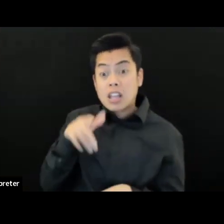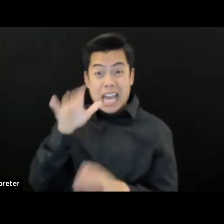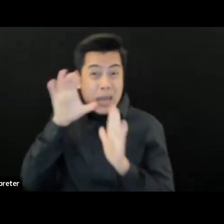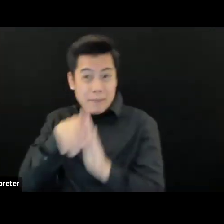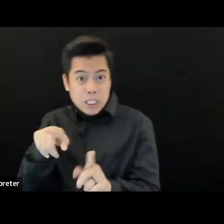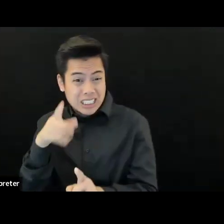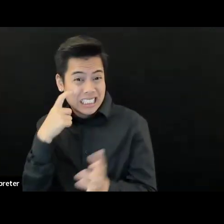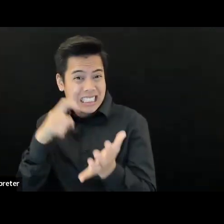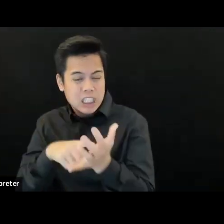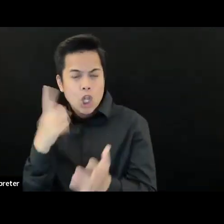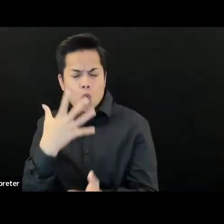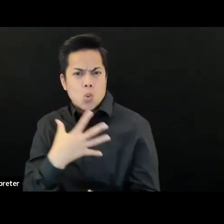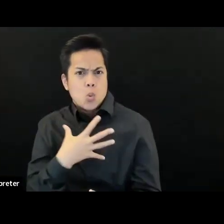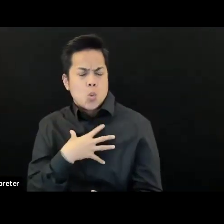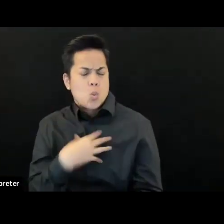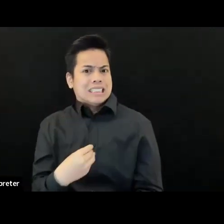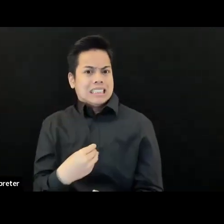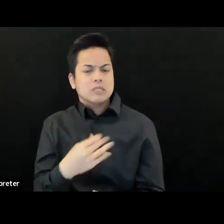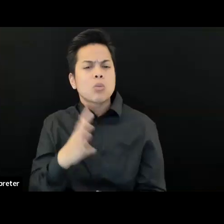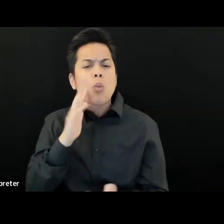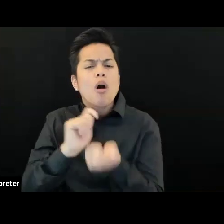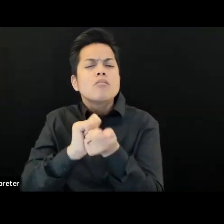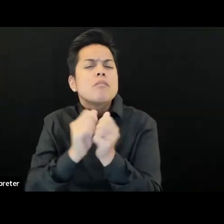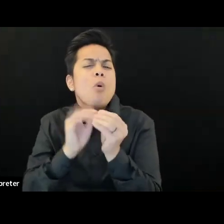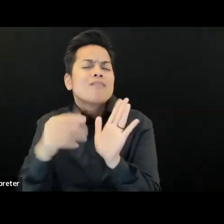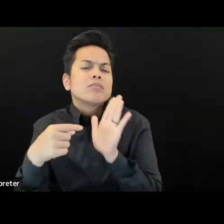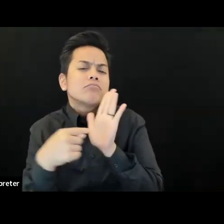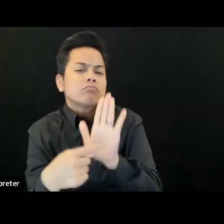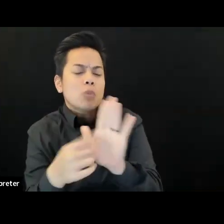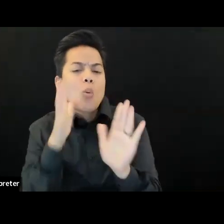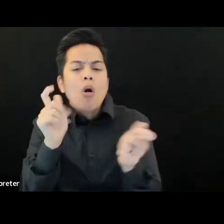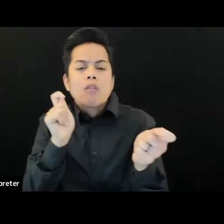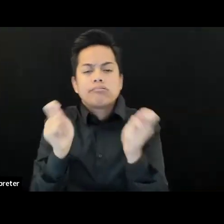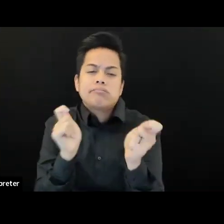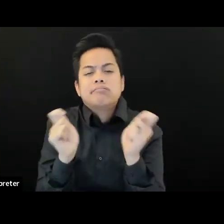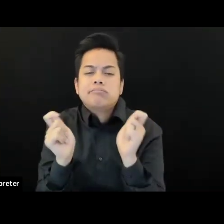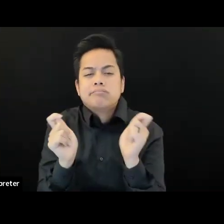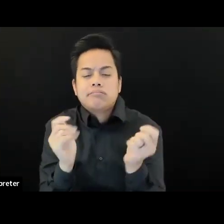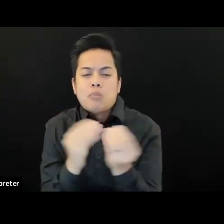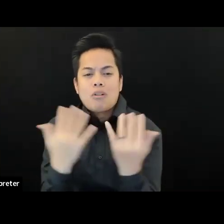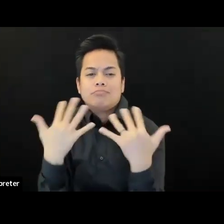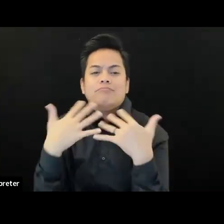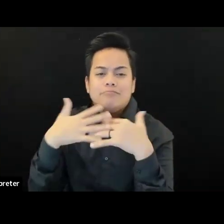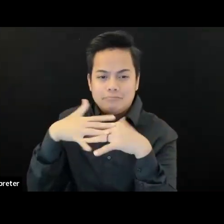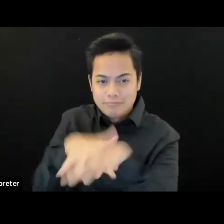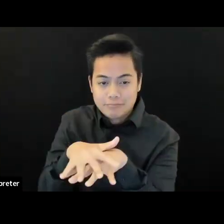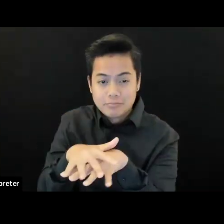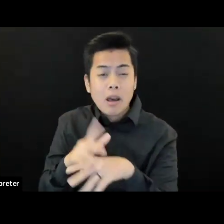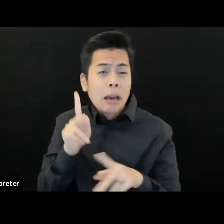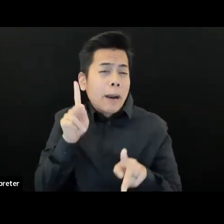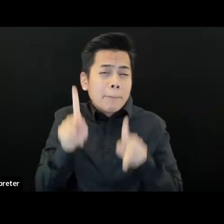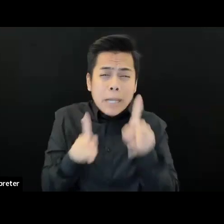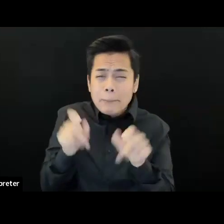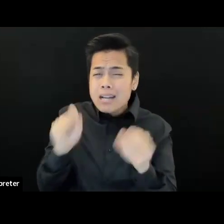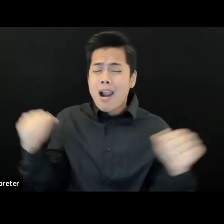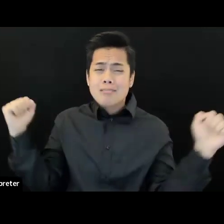weekday when folks might be able to come in and just chat, meet up, have a cup of coffee, play a game, what have you. So this